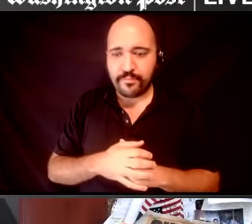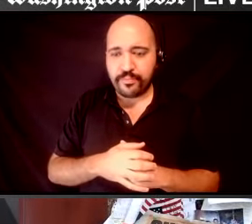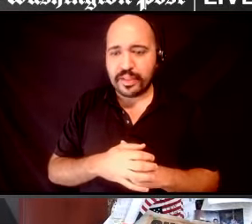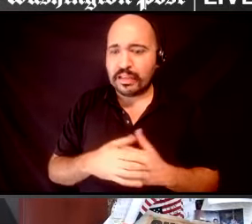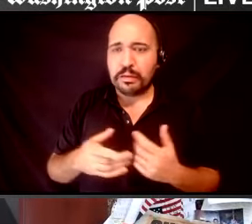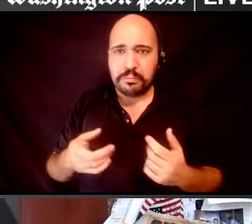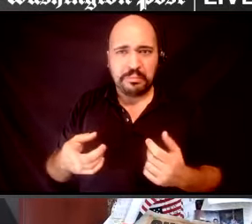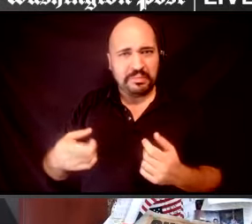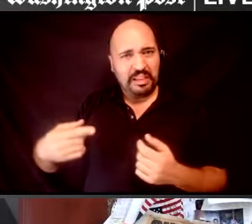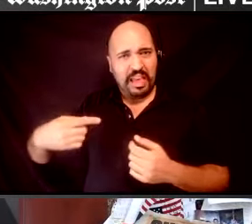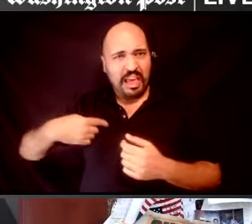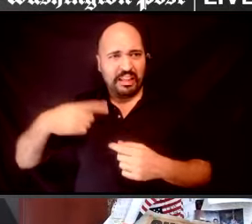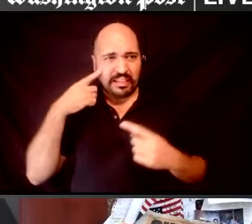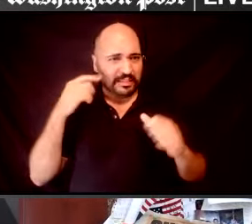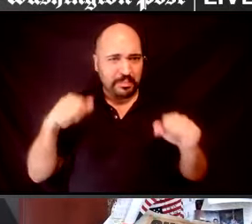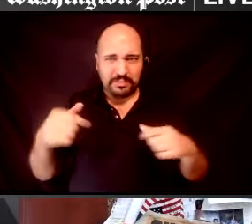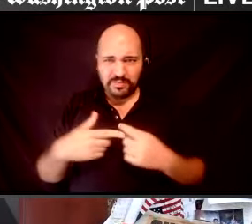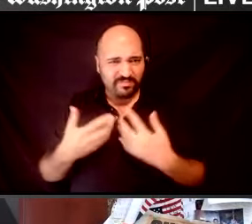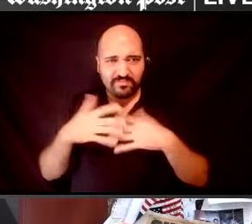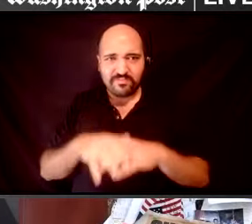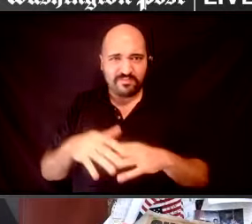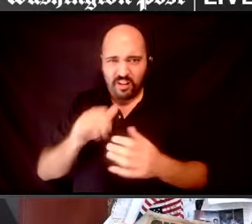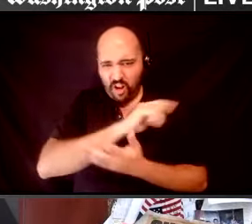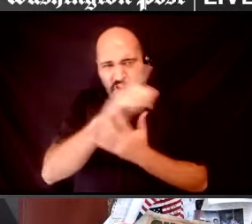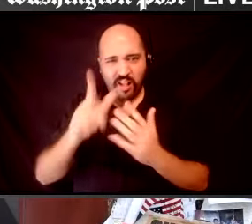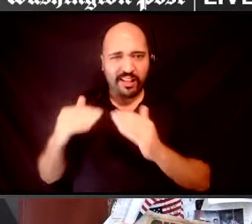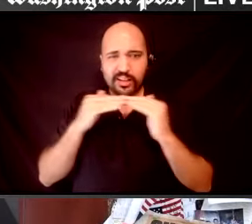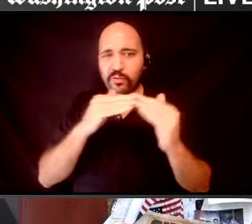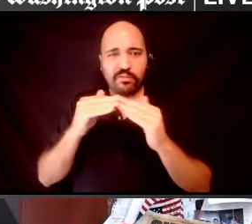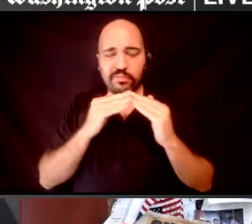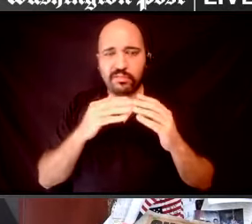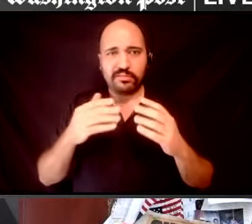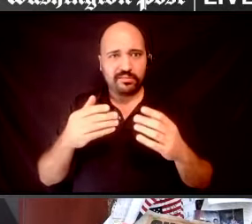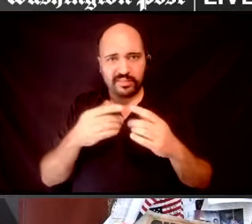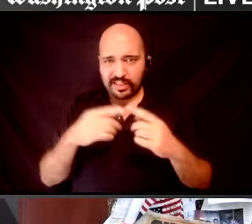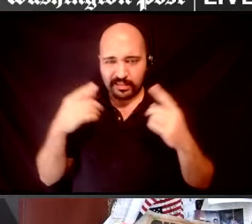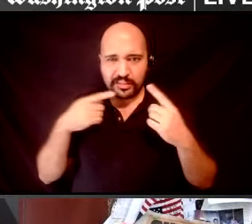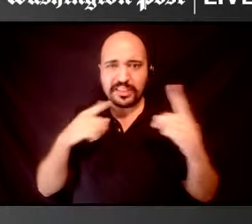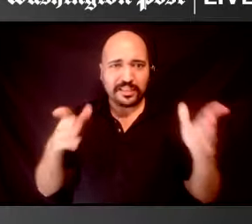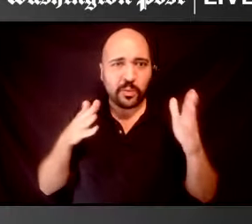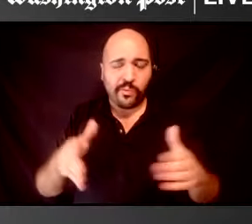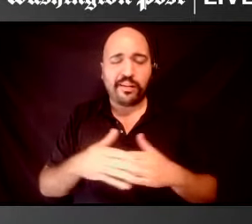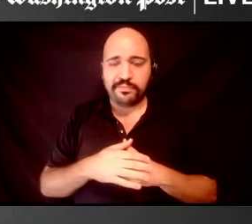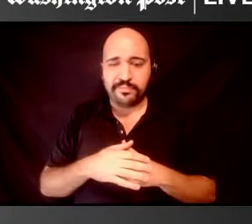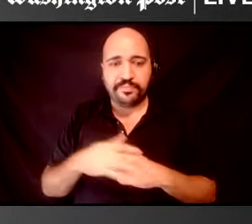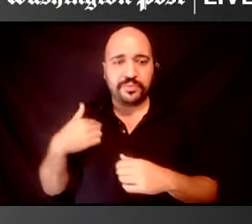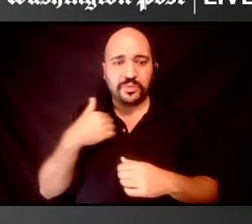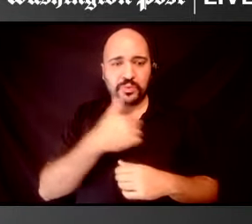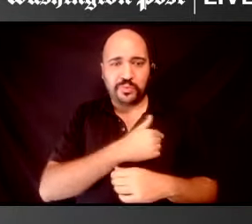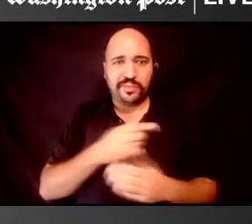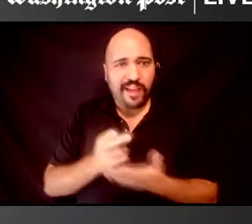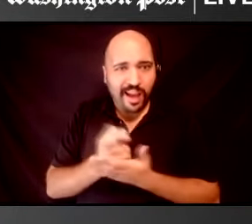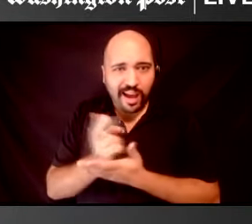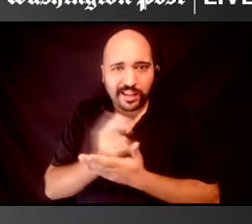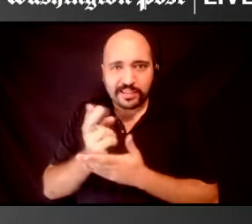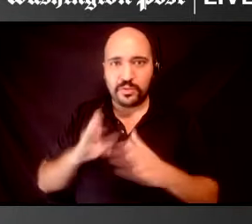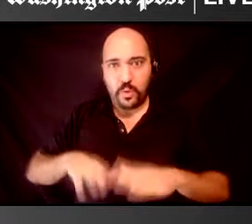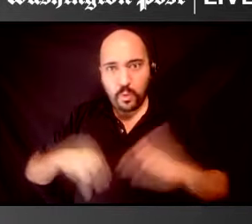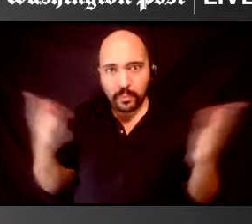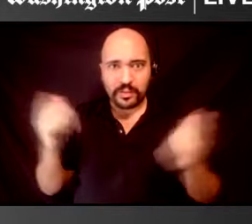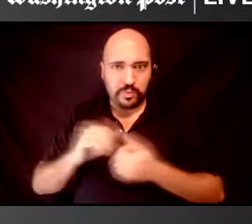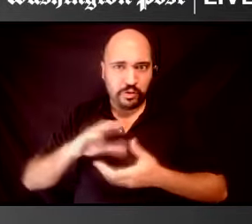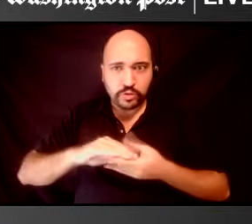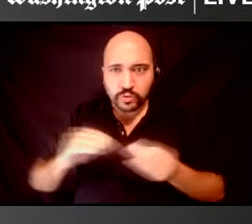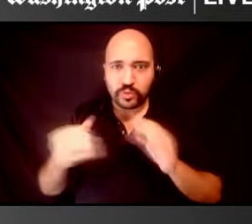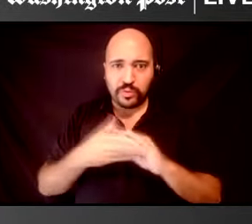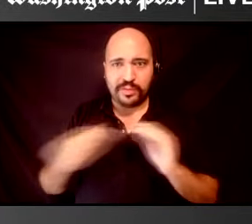possible to bring them all together coherently. You know, we need to be, you know, honest and open with the stories and conditions